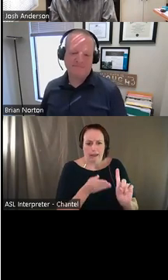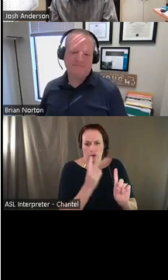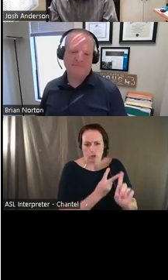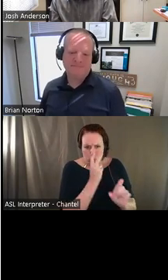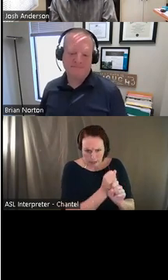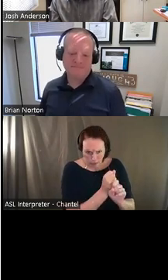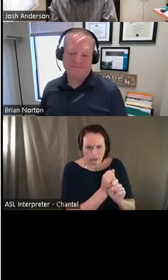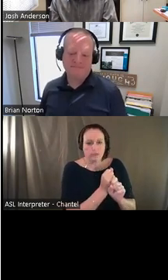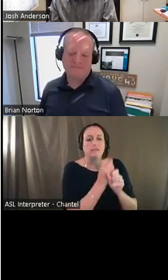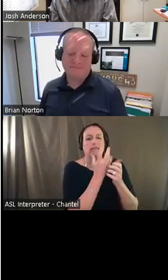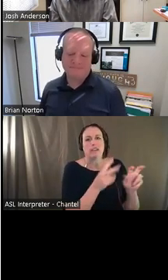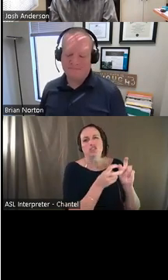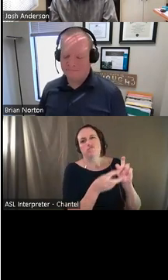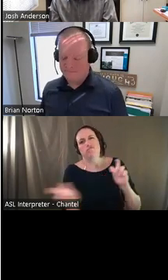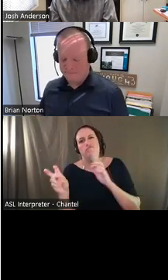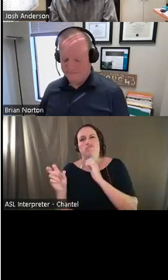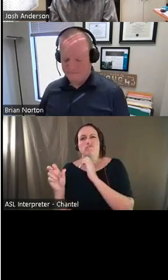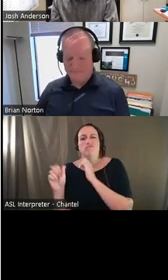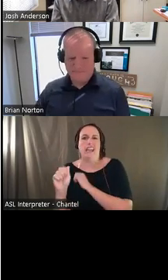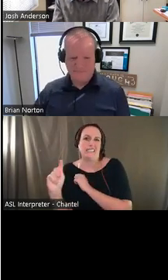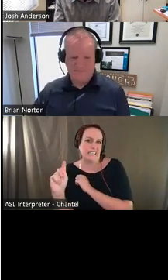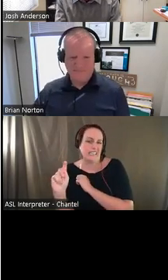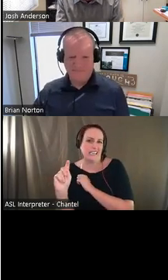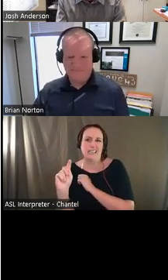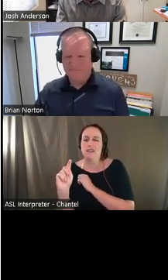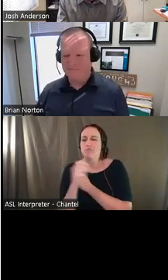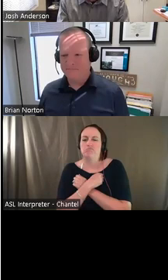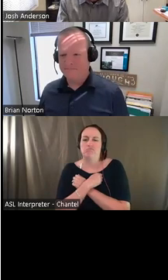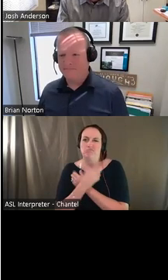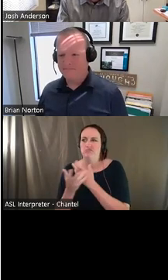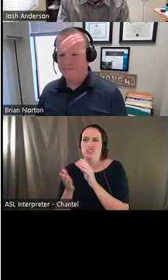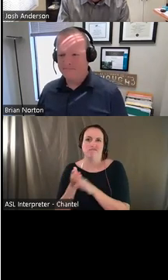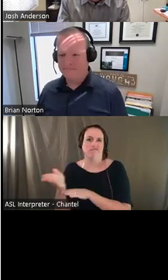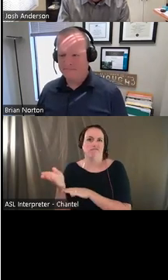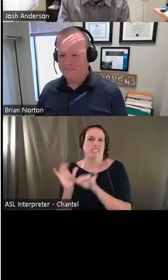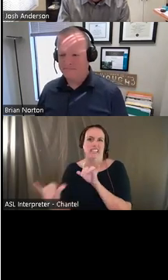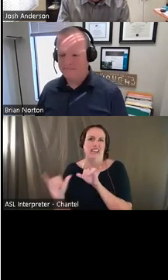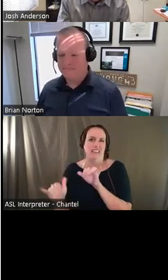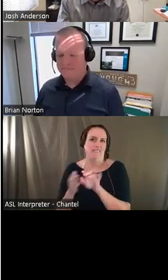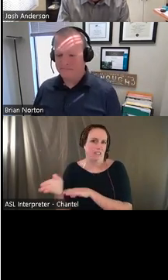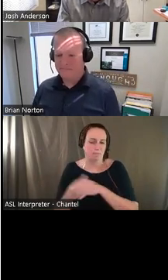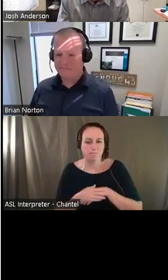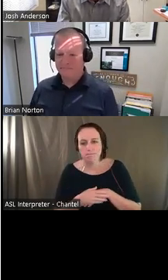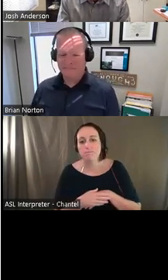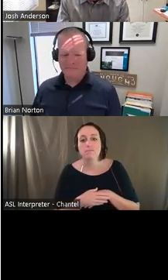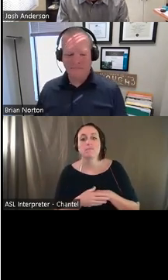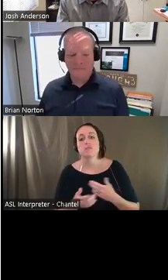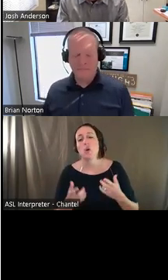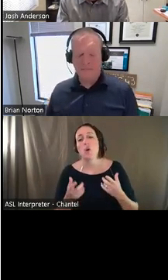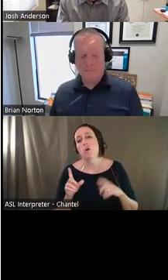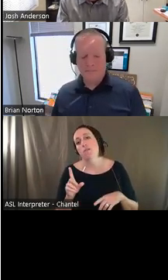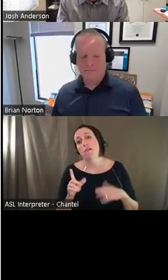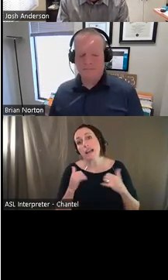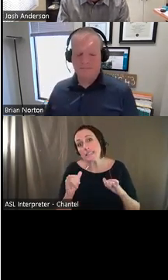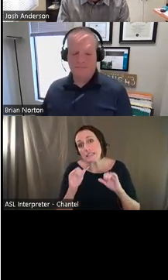into AT and just never really looked back. So love talking about this stuff. Love kind of doing it. Do still get to see some